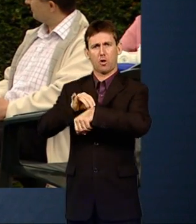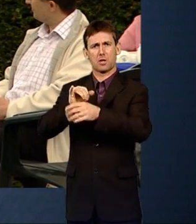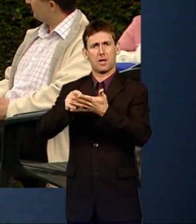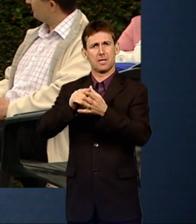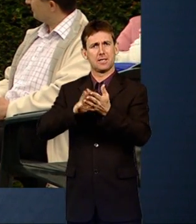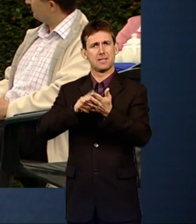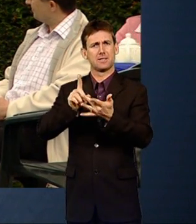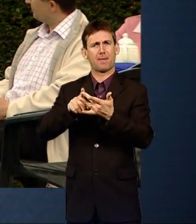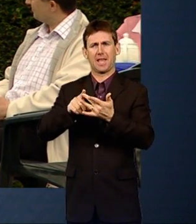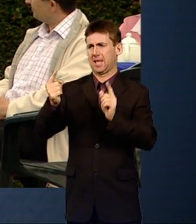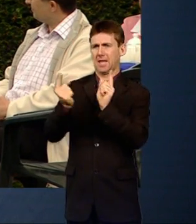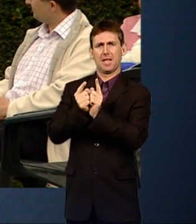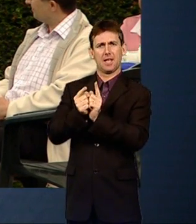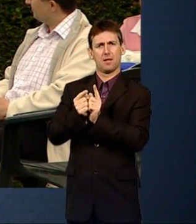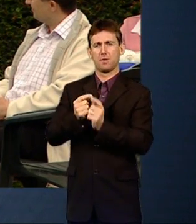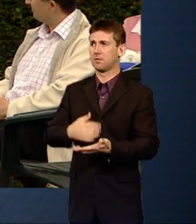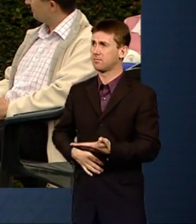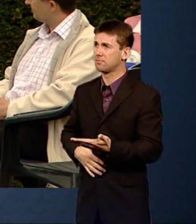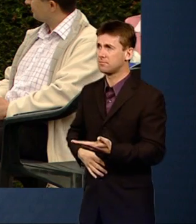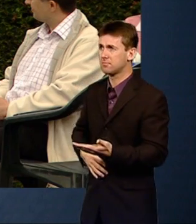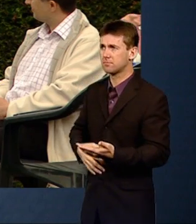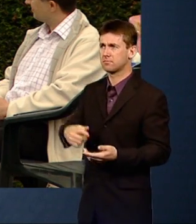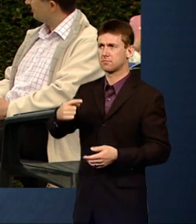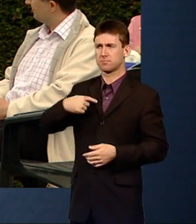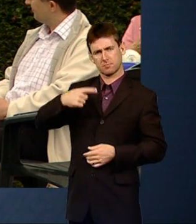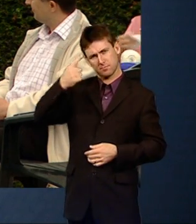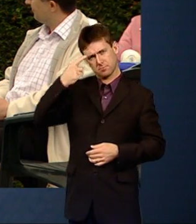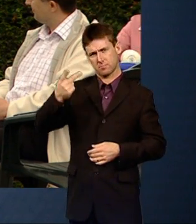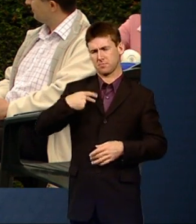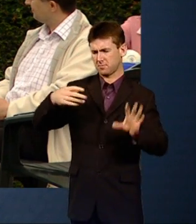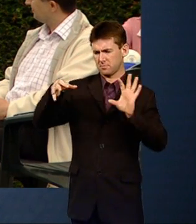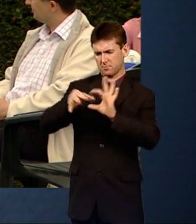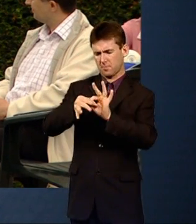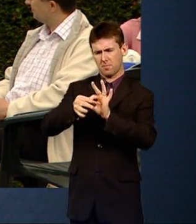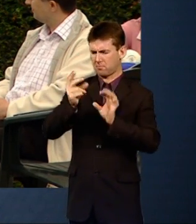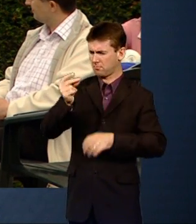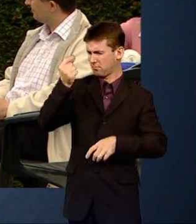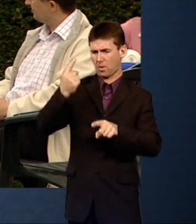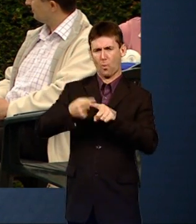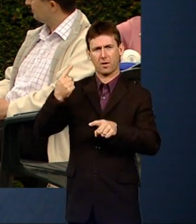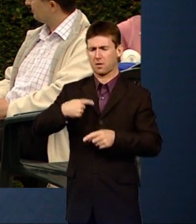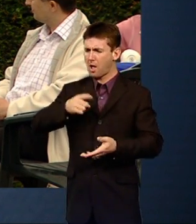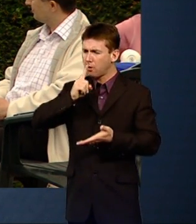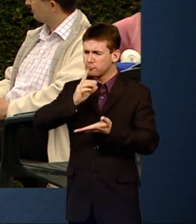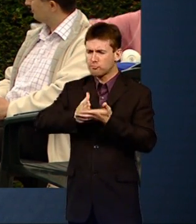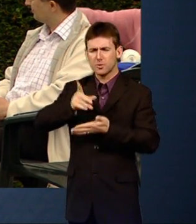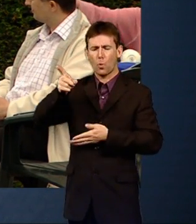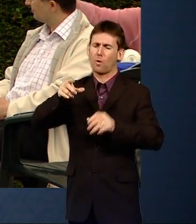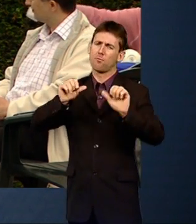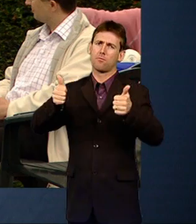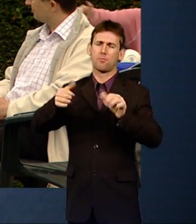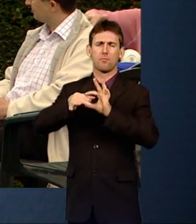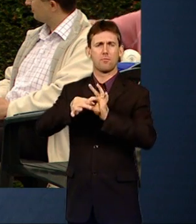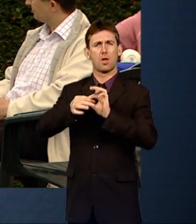I bonded with you quite well from the start. That's why I trusted you and that's why I spoke to you. Because otherwise, you know,